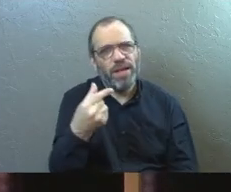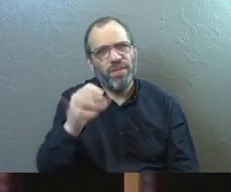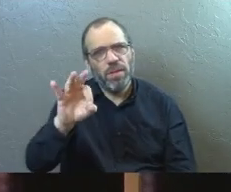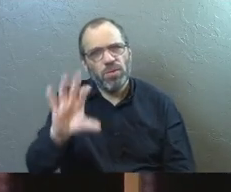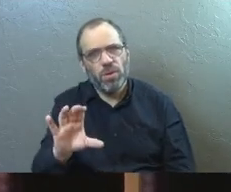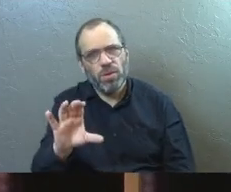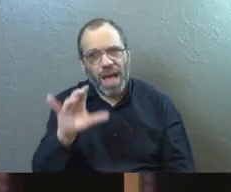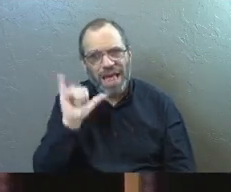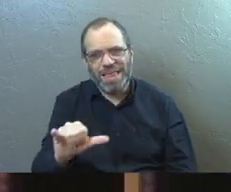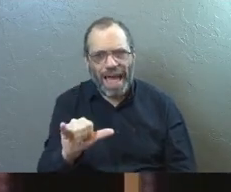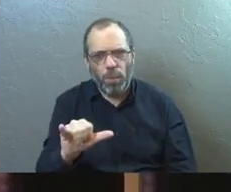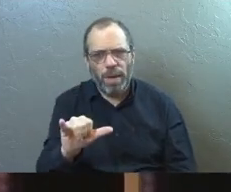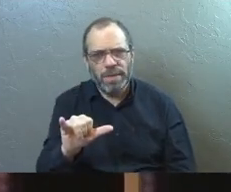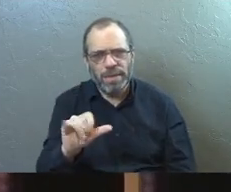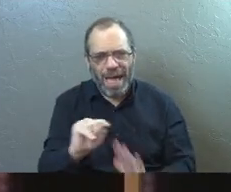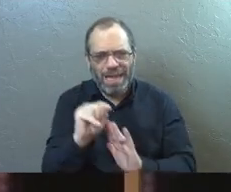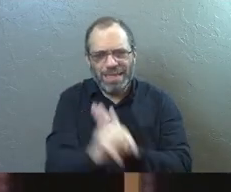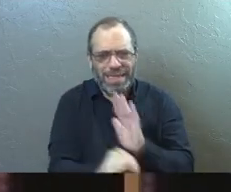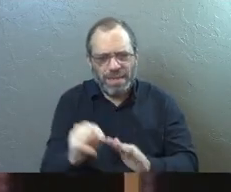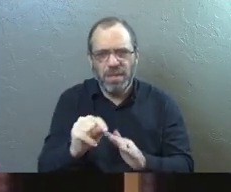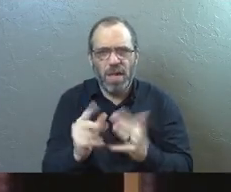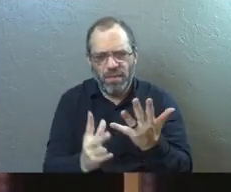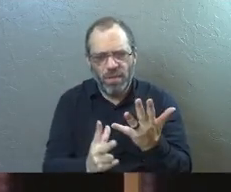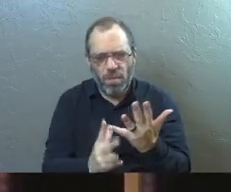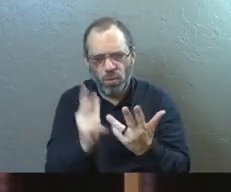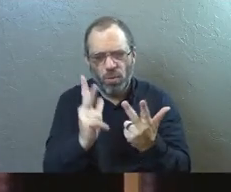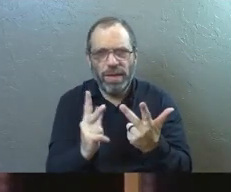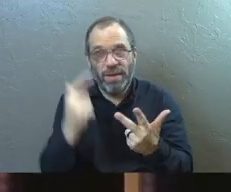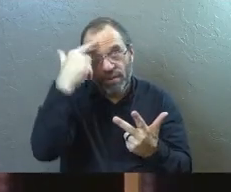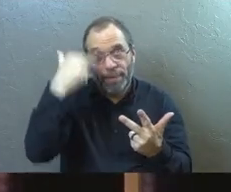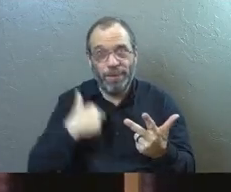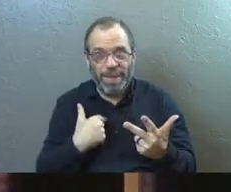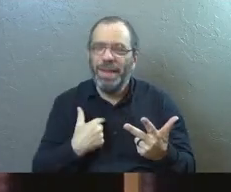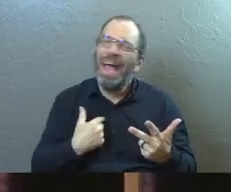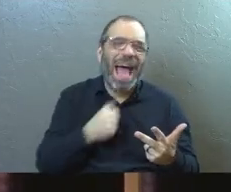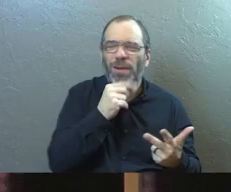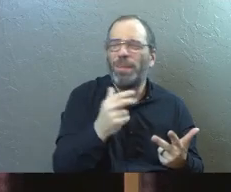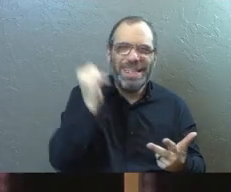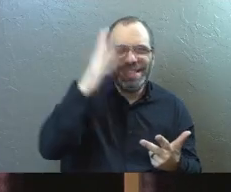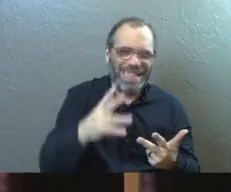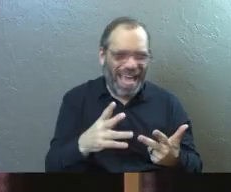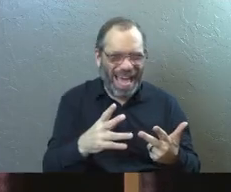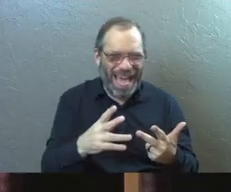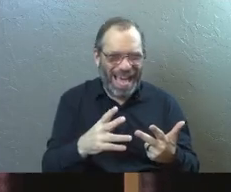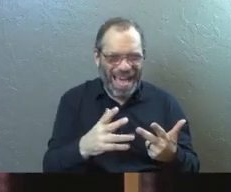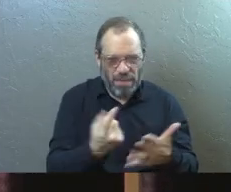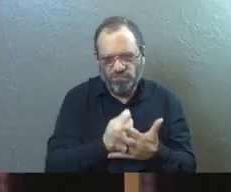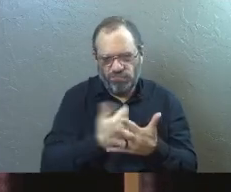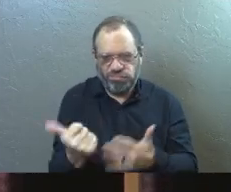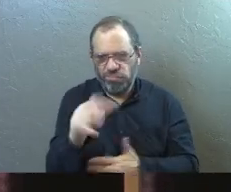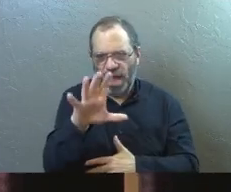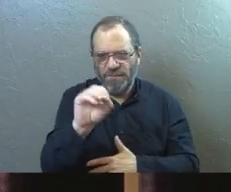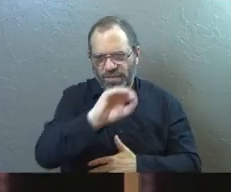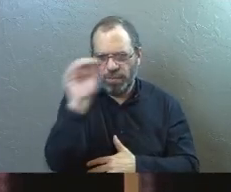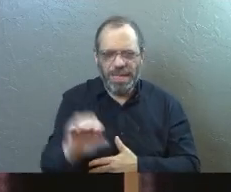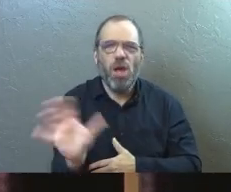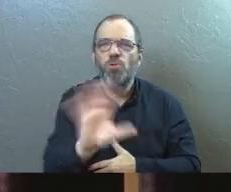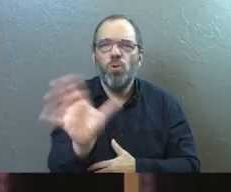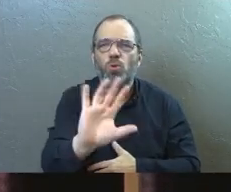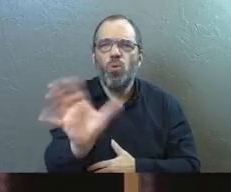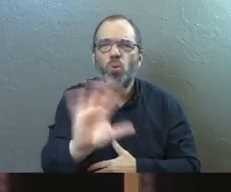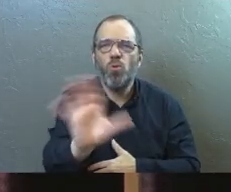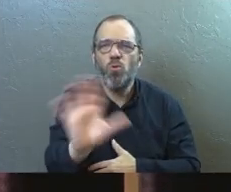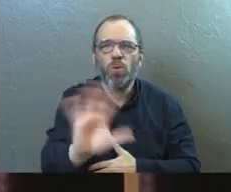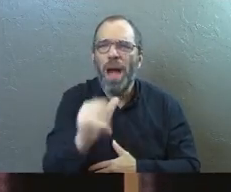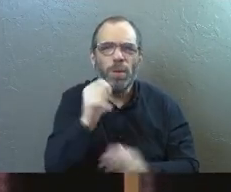That was a season of pruning for me. I don't mean God pruned 50% of our people away from us. I'm not trying to say